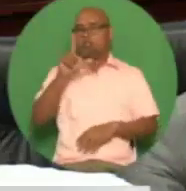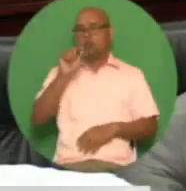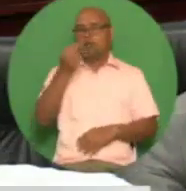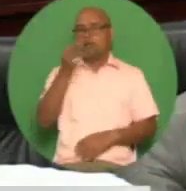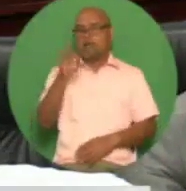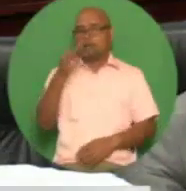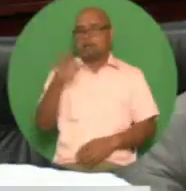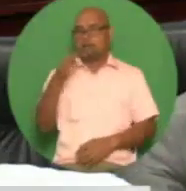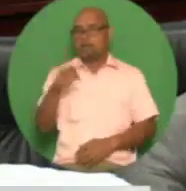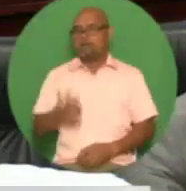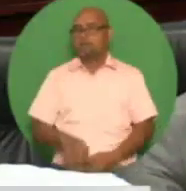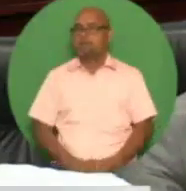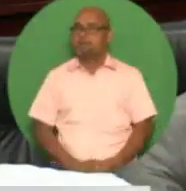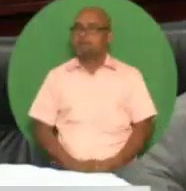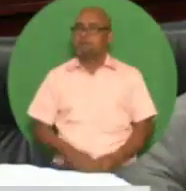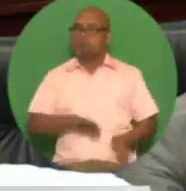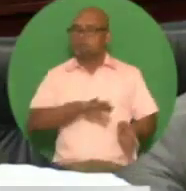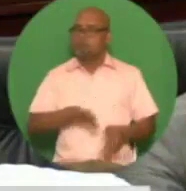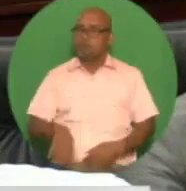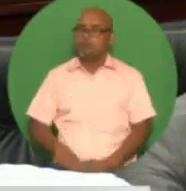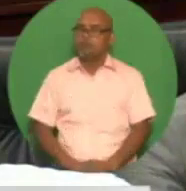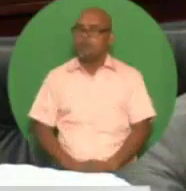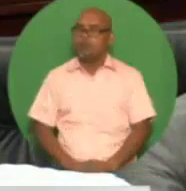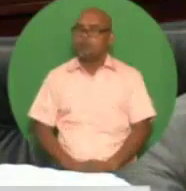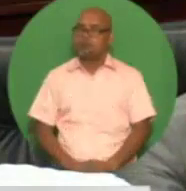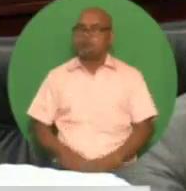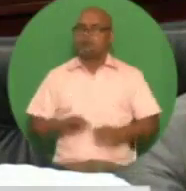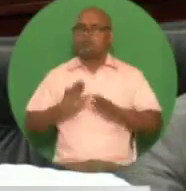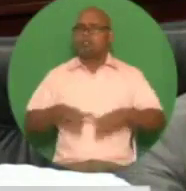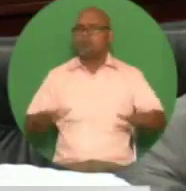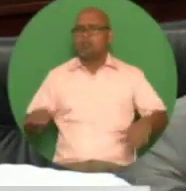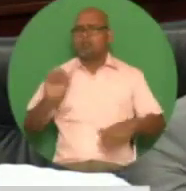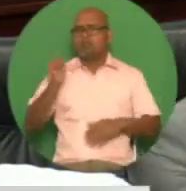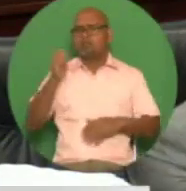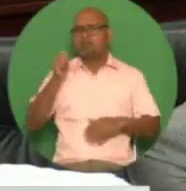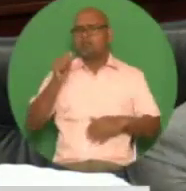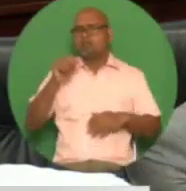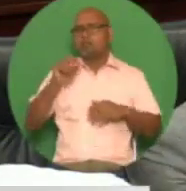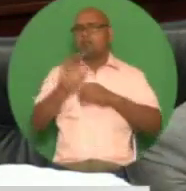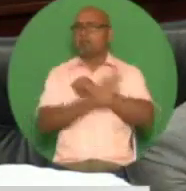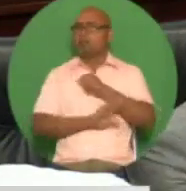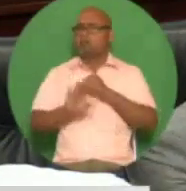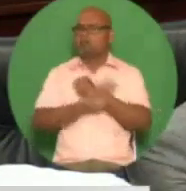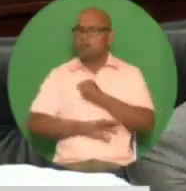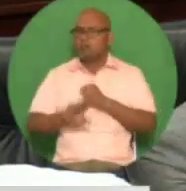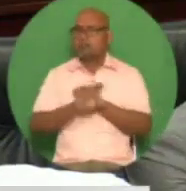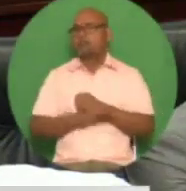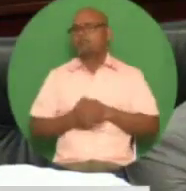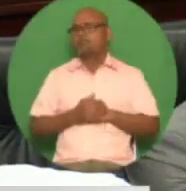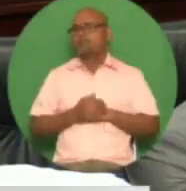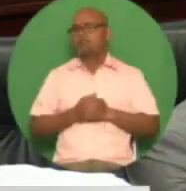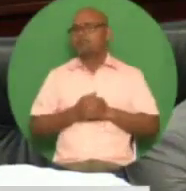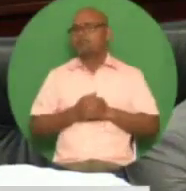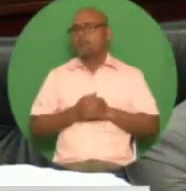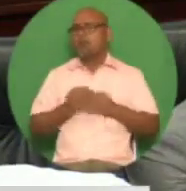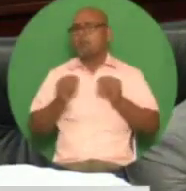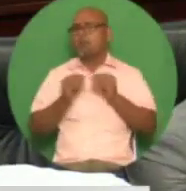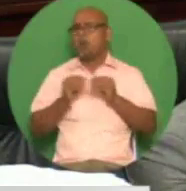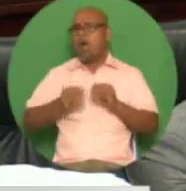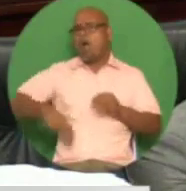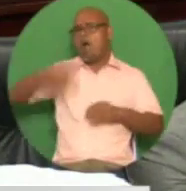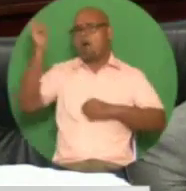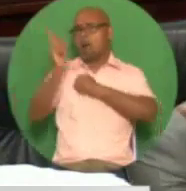penalties under the children's act madam speaker one of our medium-term goals embodied in our vision 2030